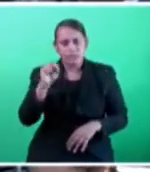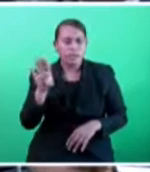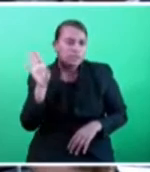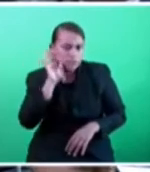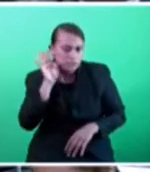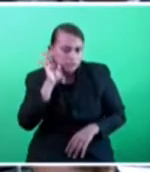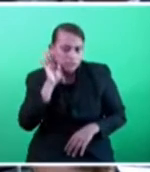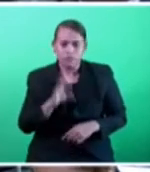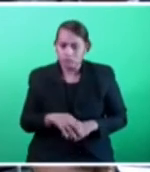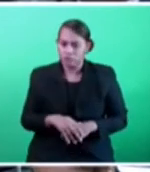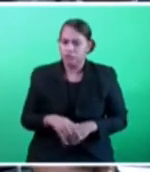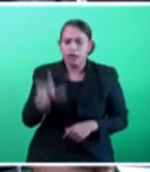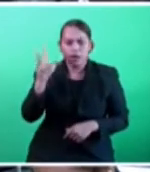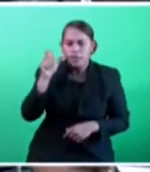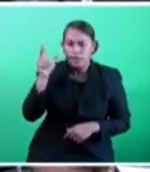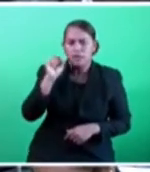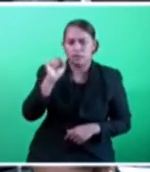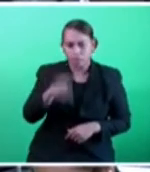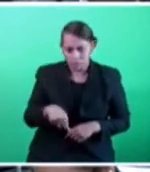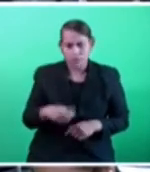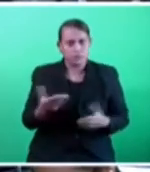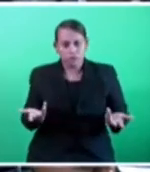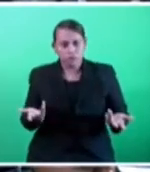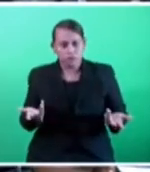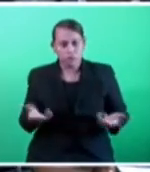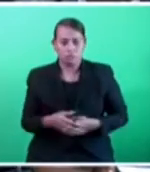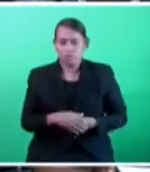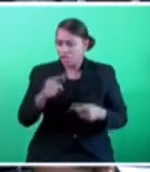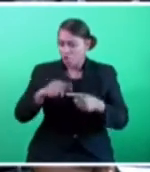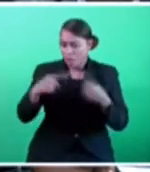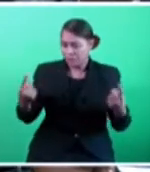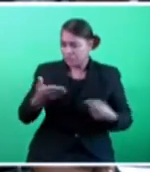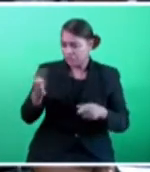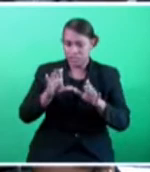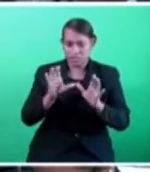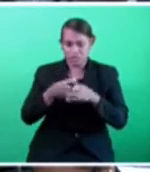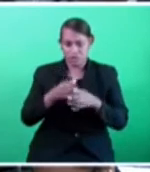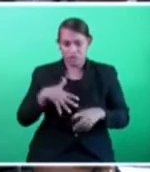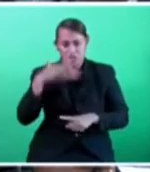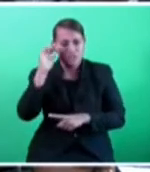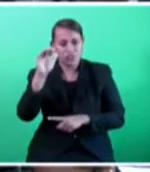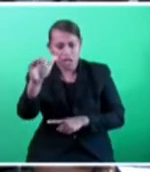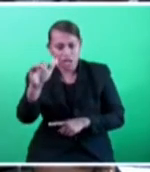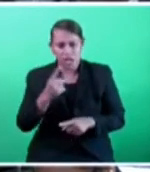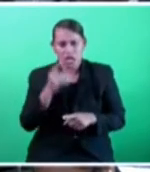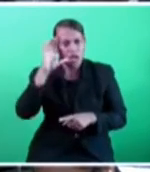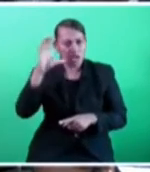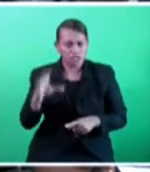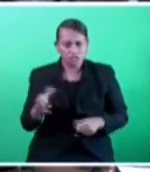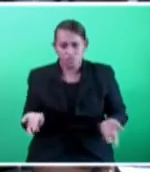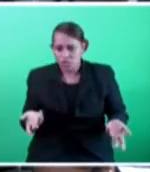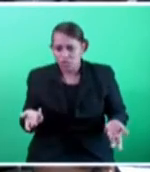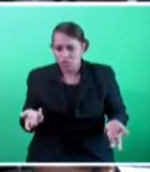They are listening what opposition feels about the future of this country. And